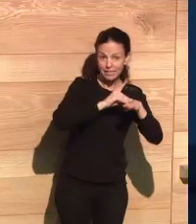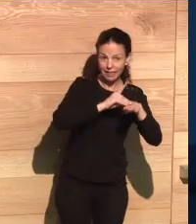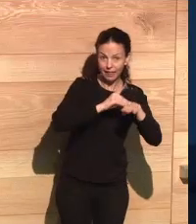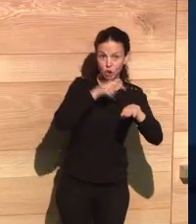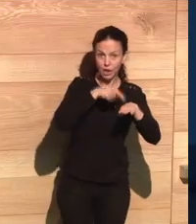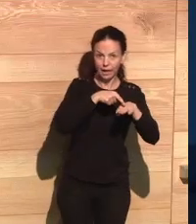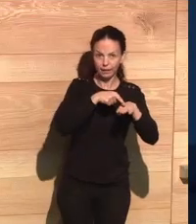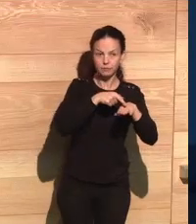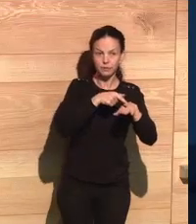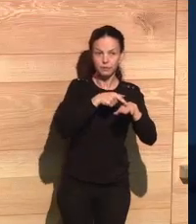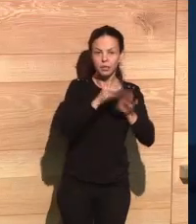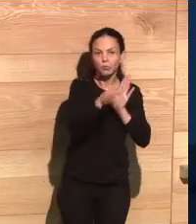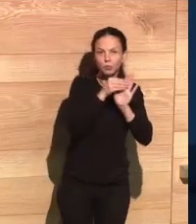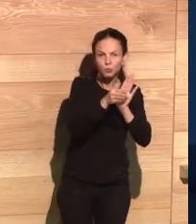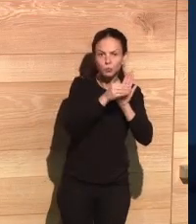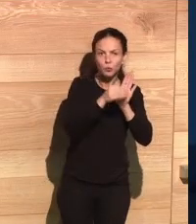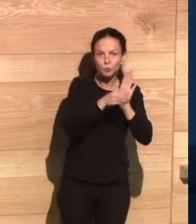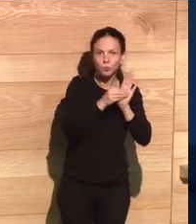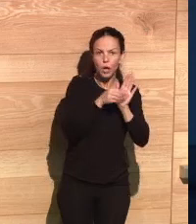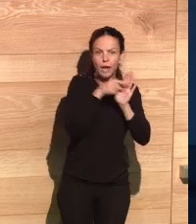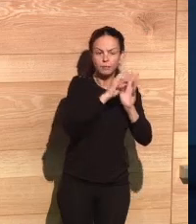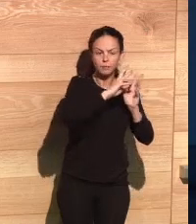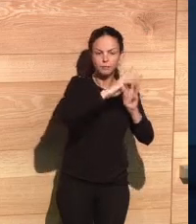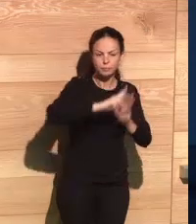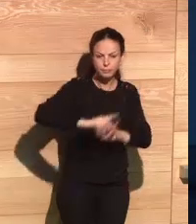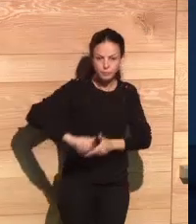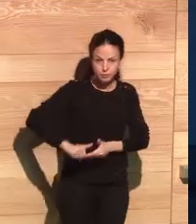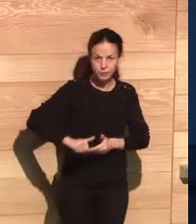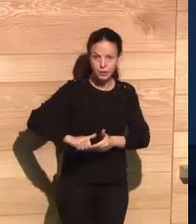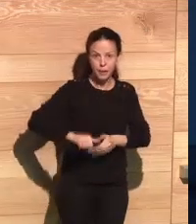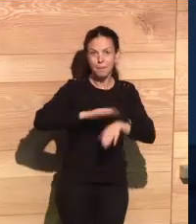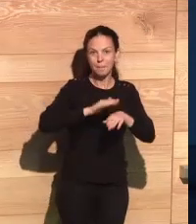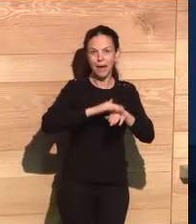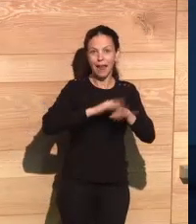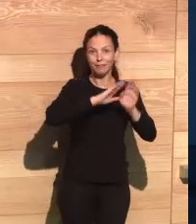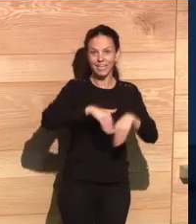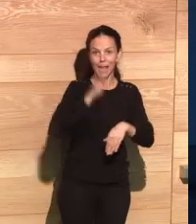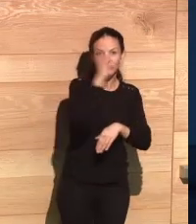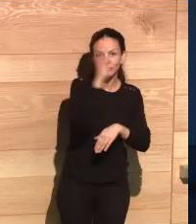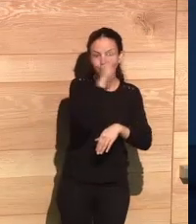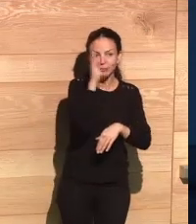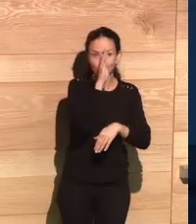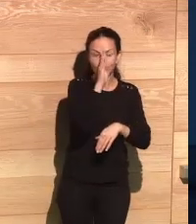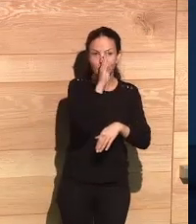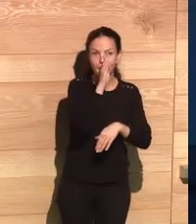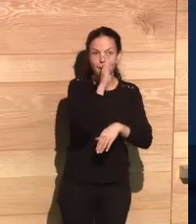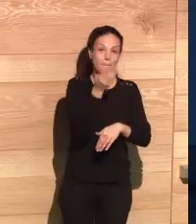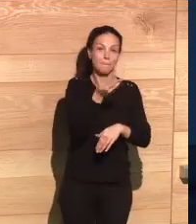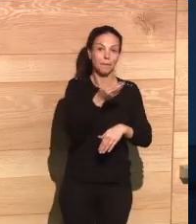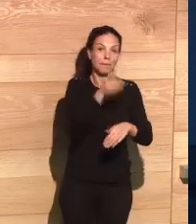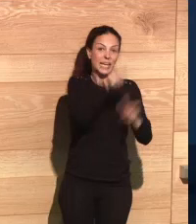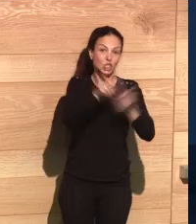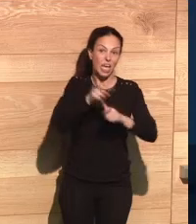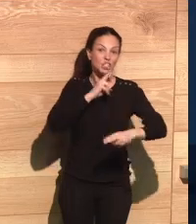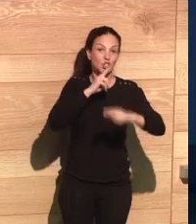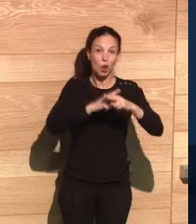a database where you can input enough mathematical noise to camouflage, to